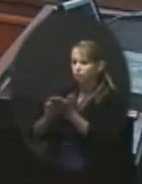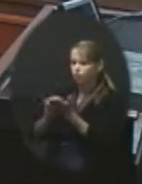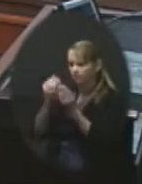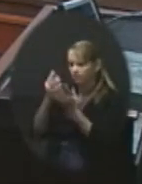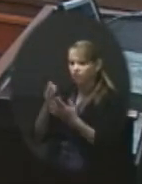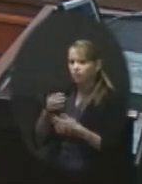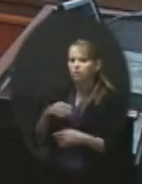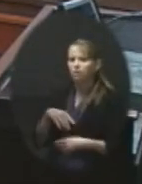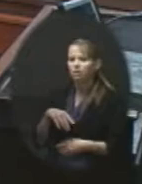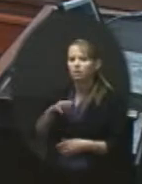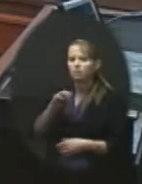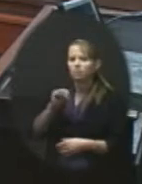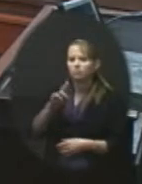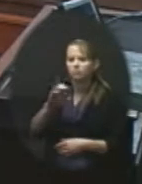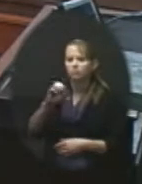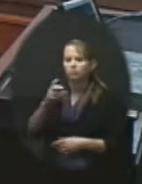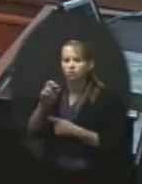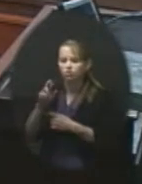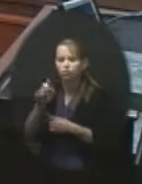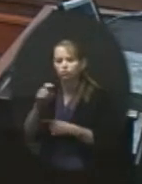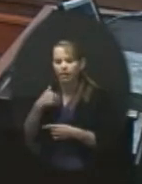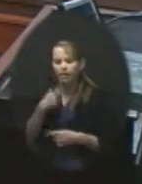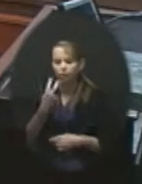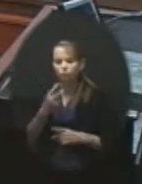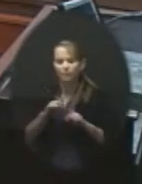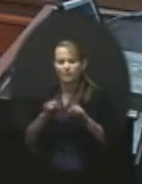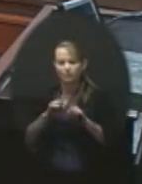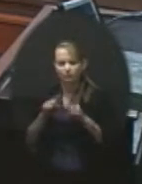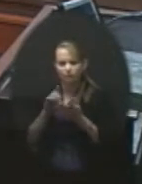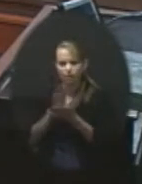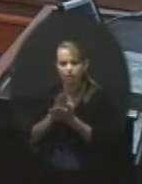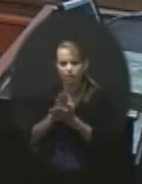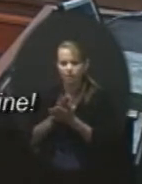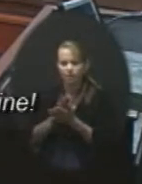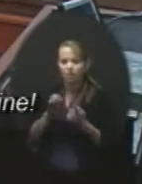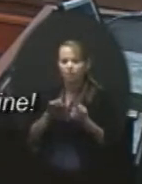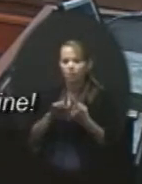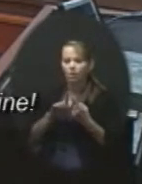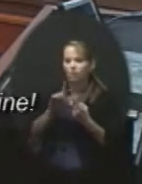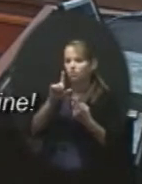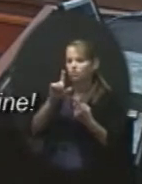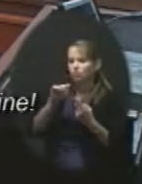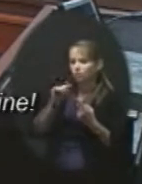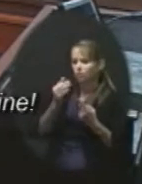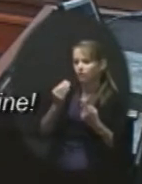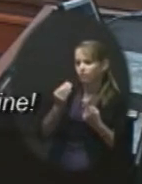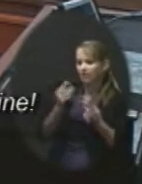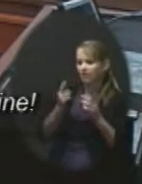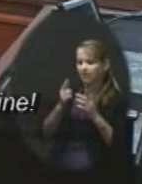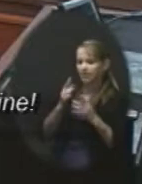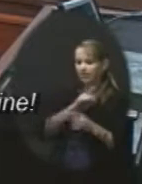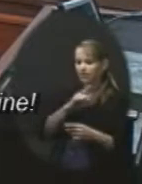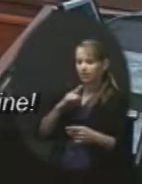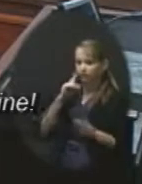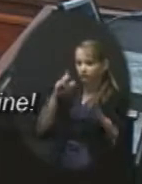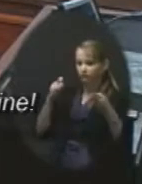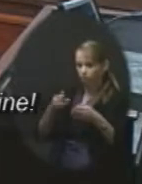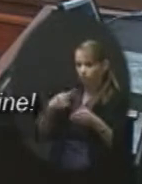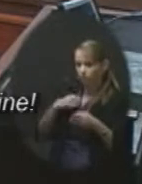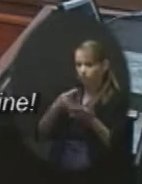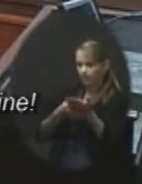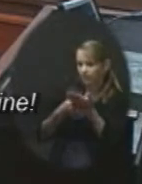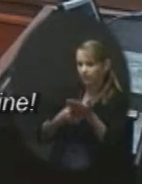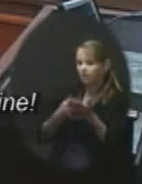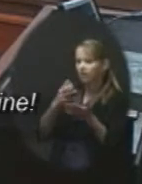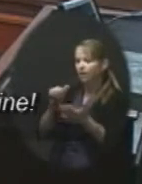documents. One is the 2014 legislative focus that we have talked about. And then the other one is the